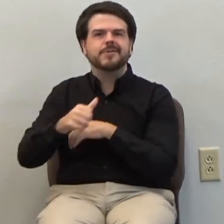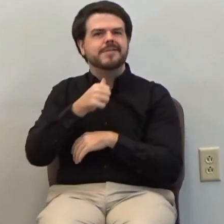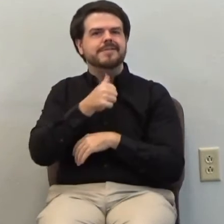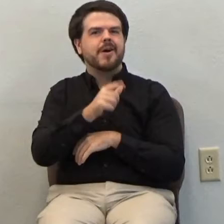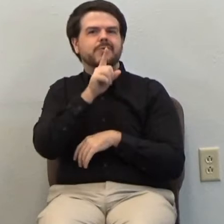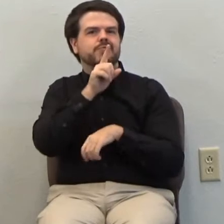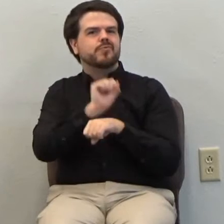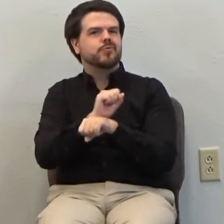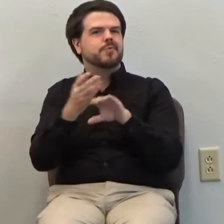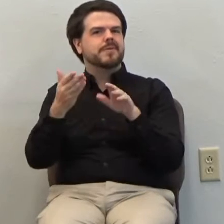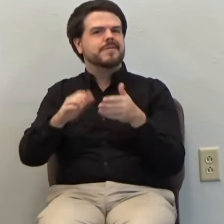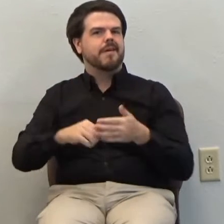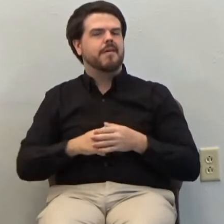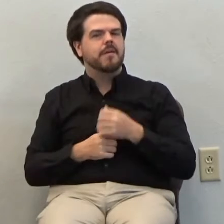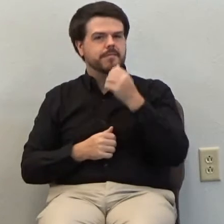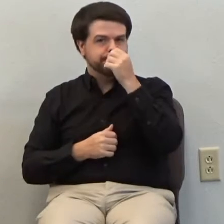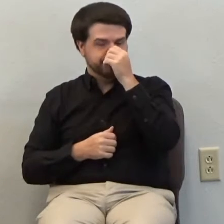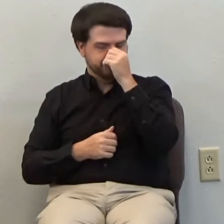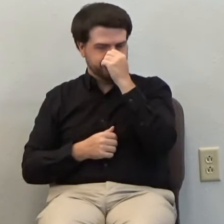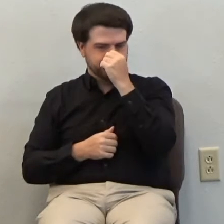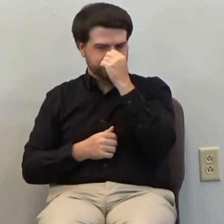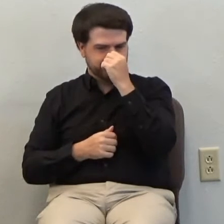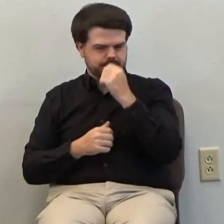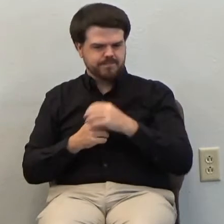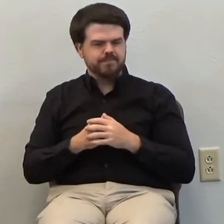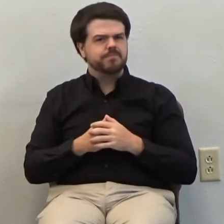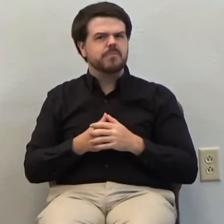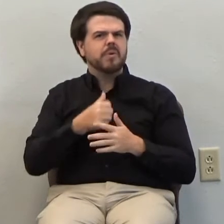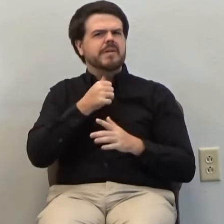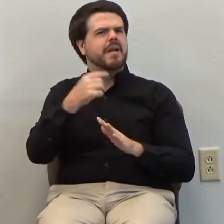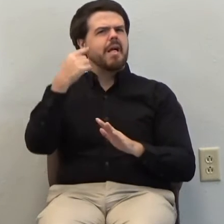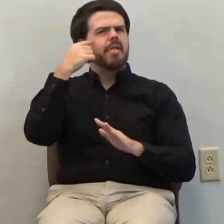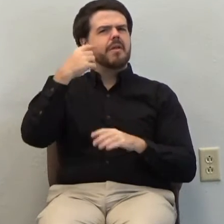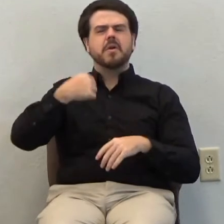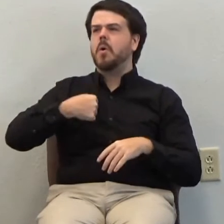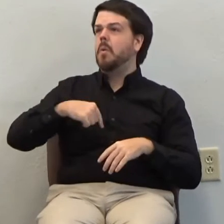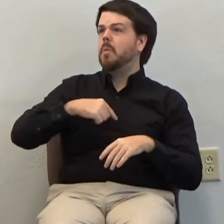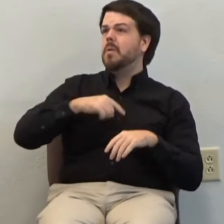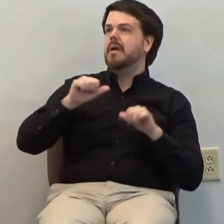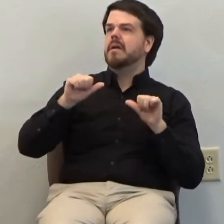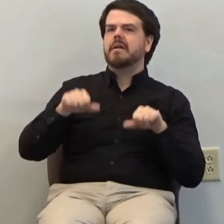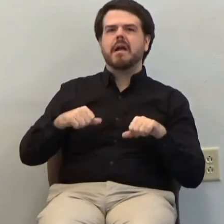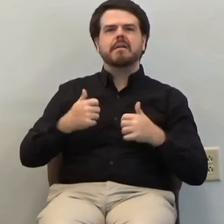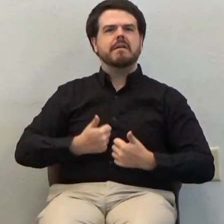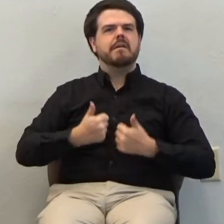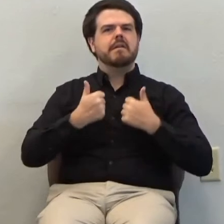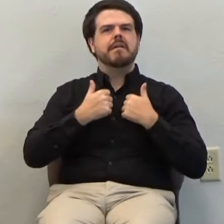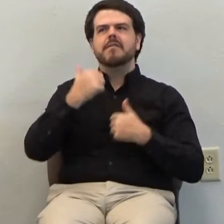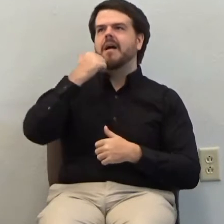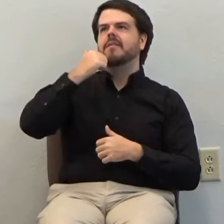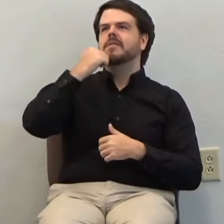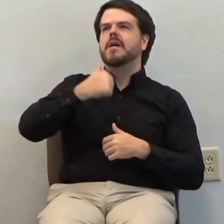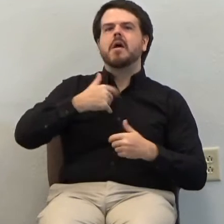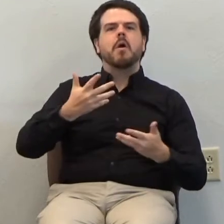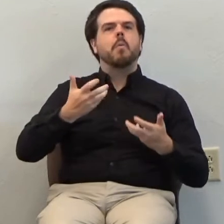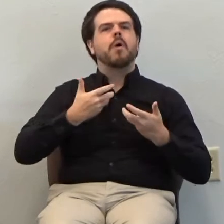But let us not think that we can live our lives as we want and that he can't touch us in death.